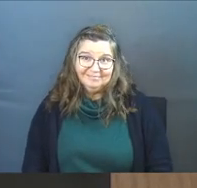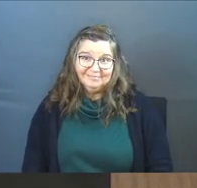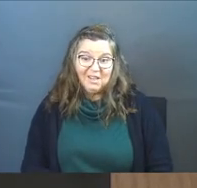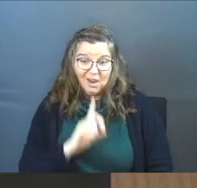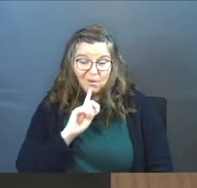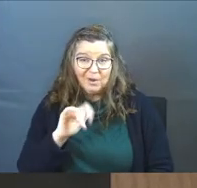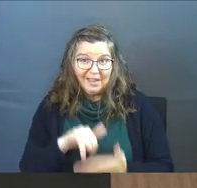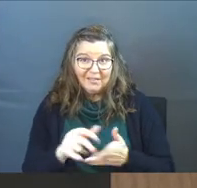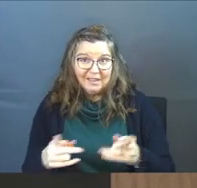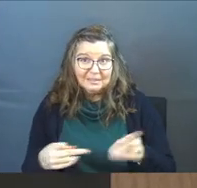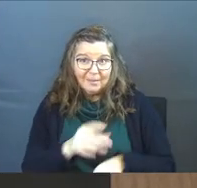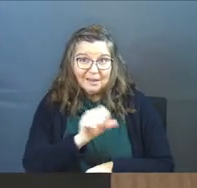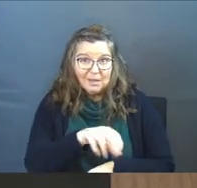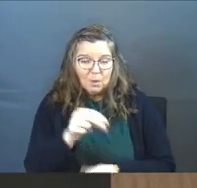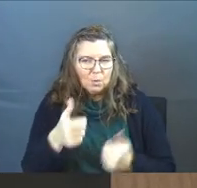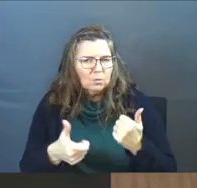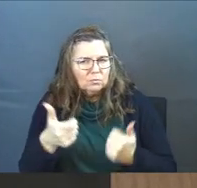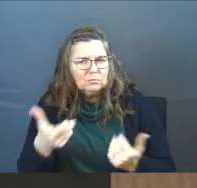Are we in that spot?